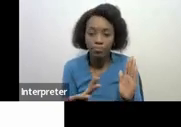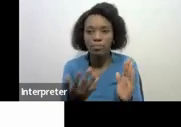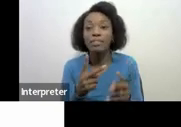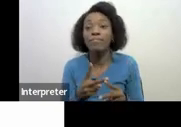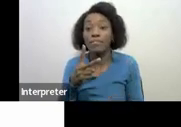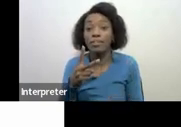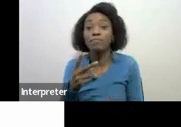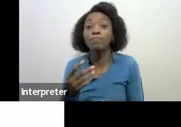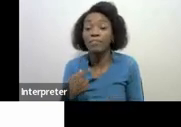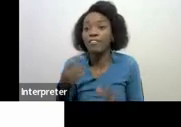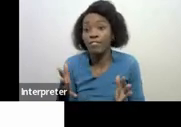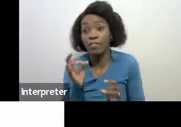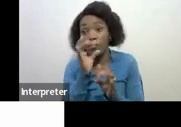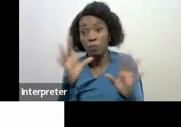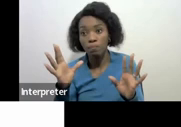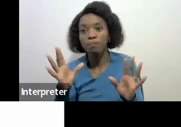as I've indicated